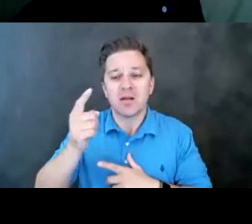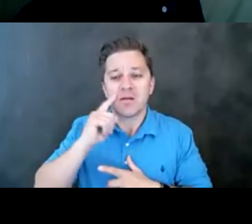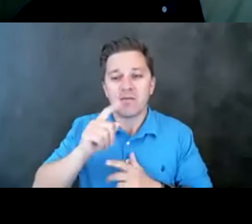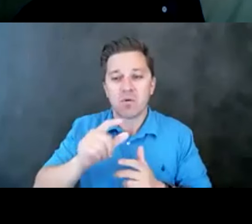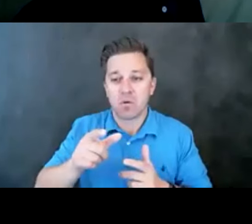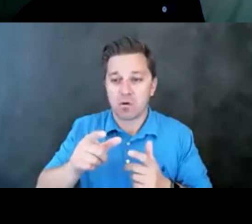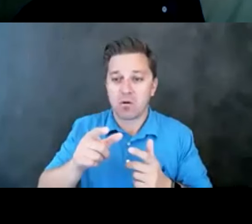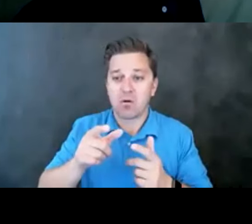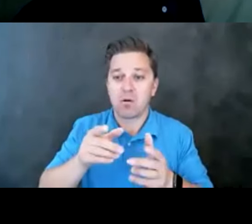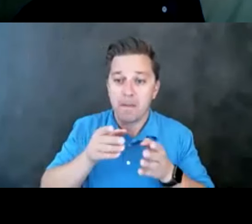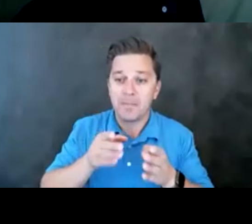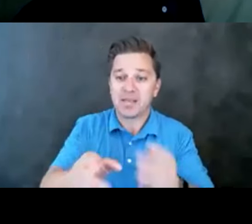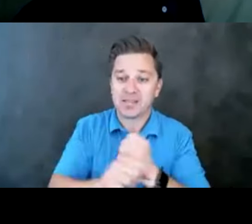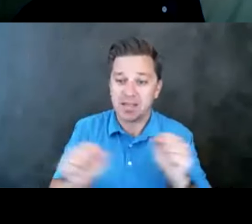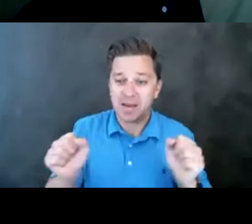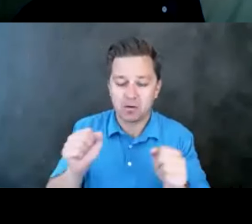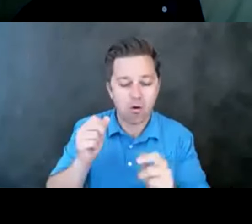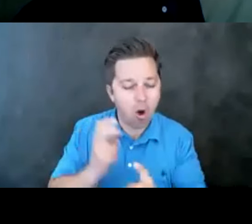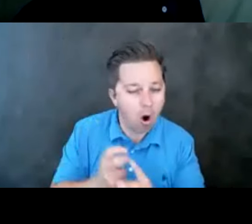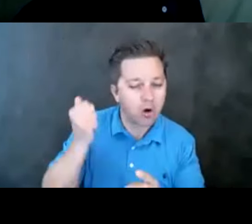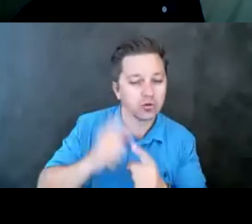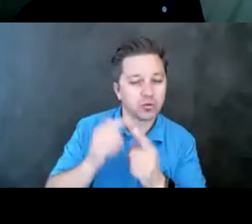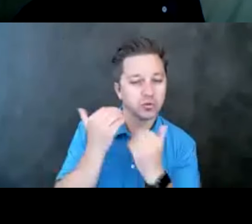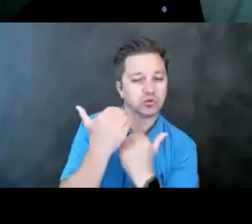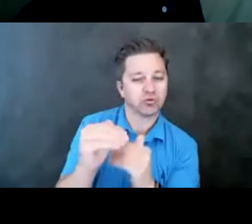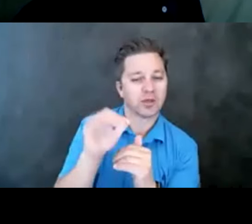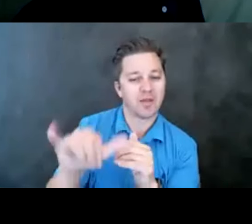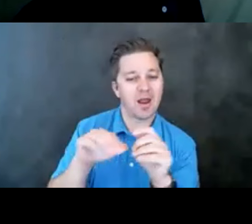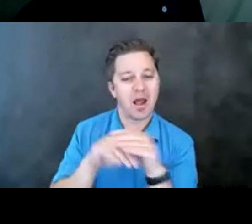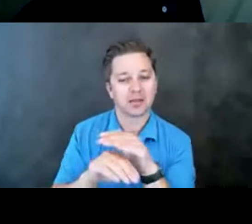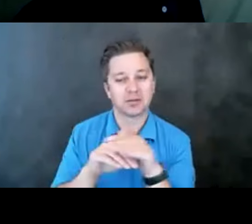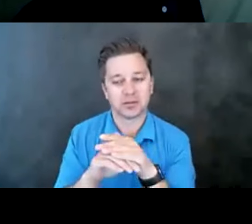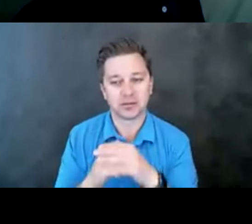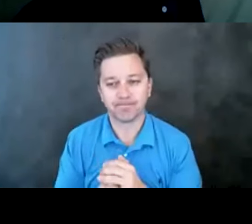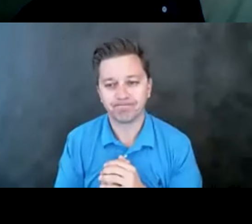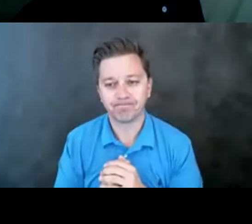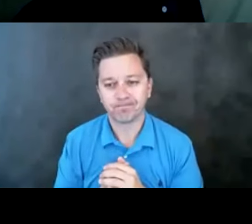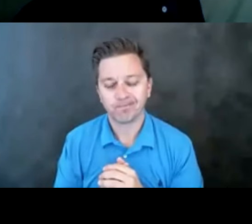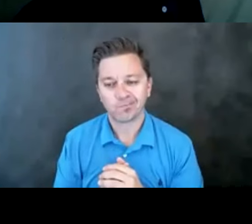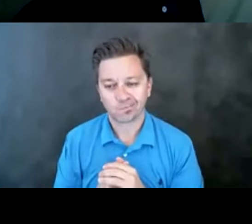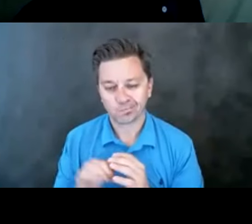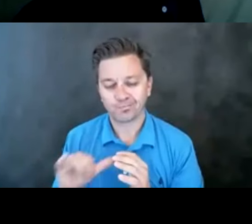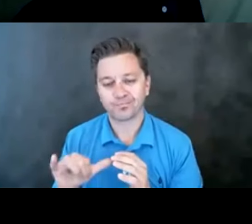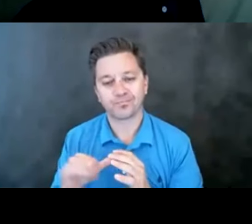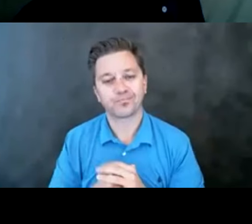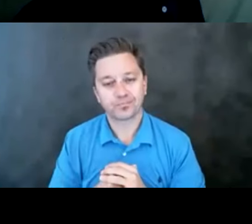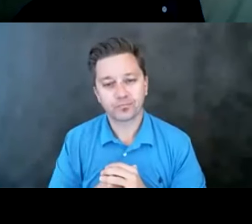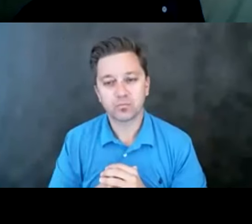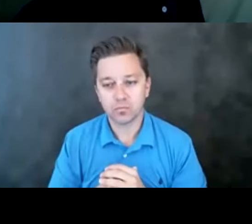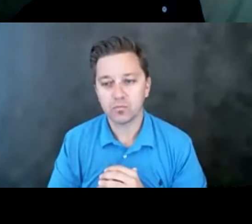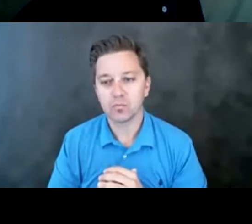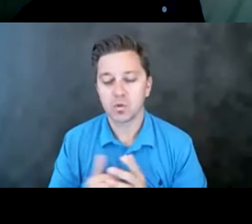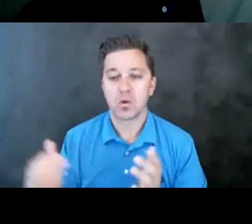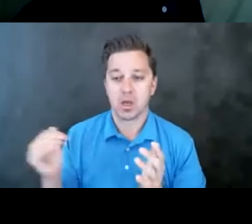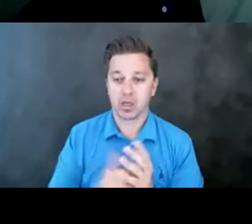safety, is one of the hardest to restrict that access to those lethal wounds. All right. So again, I've been raving about